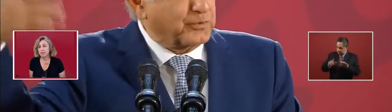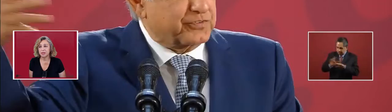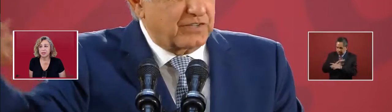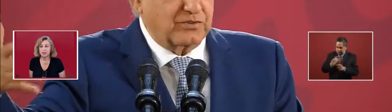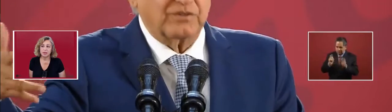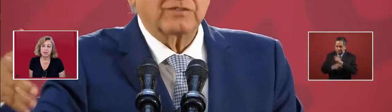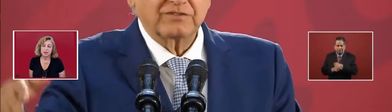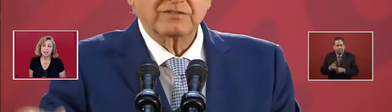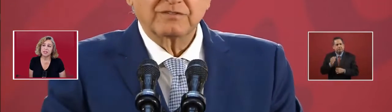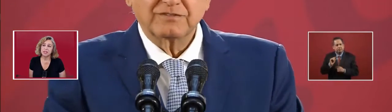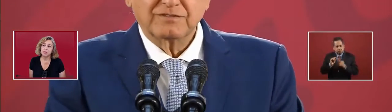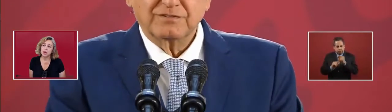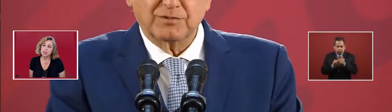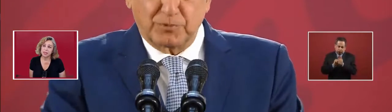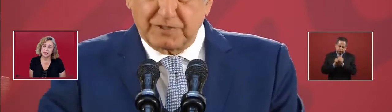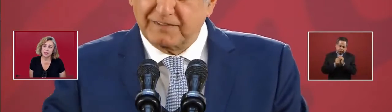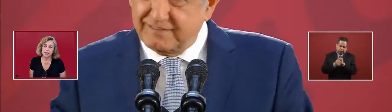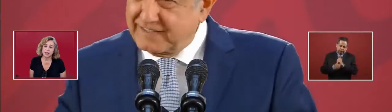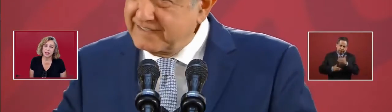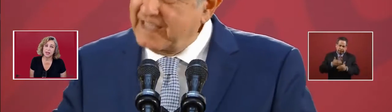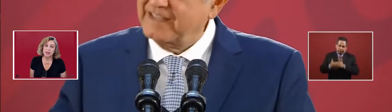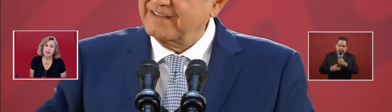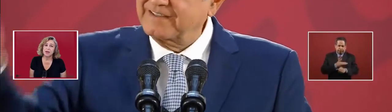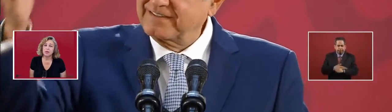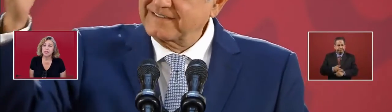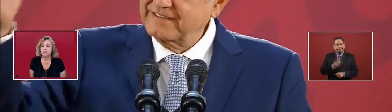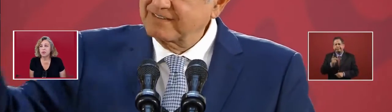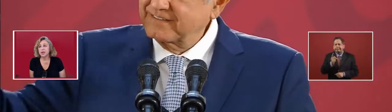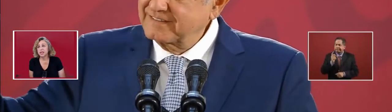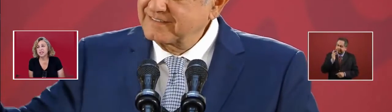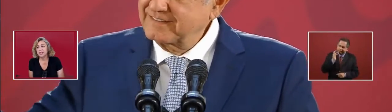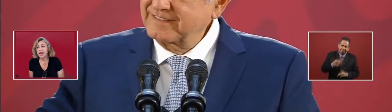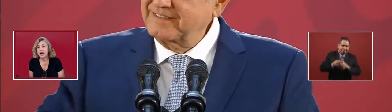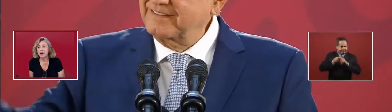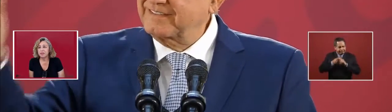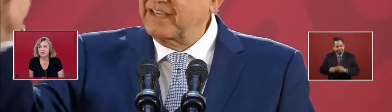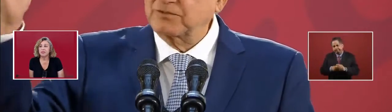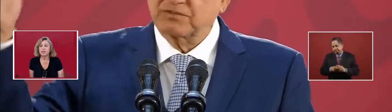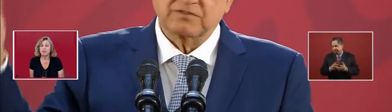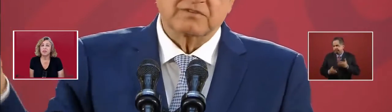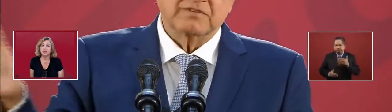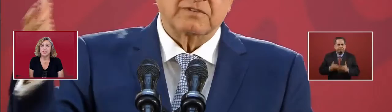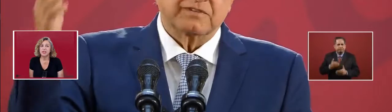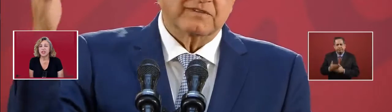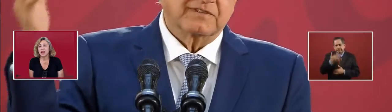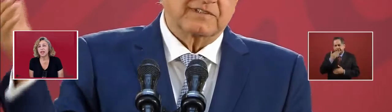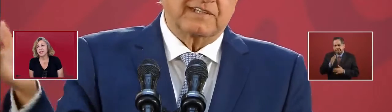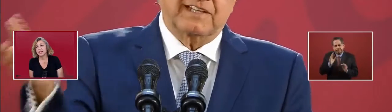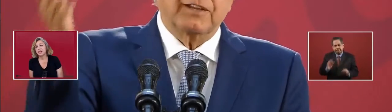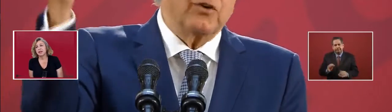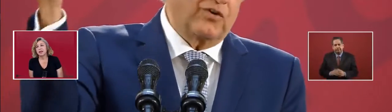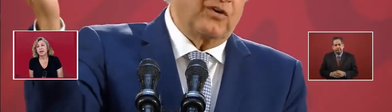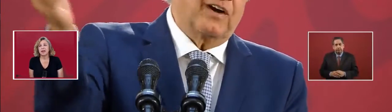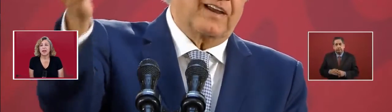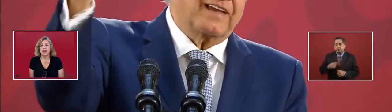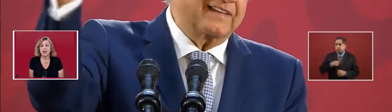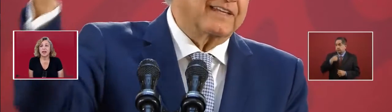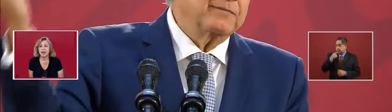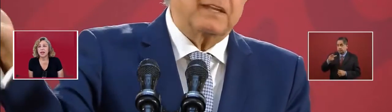habits. This is a process. What's important is now we've initiated it.